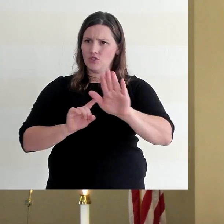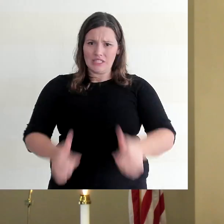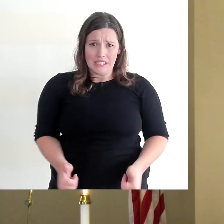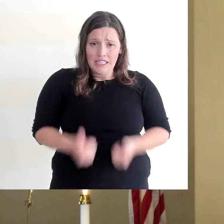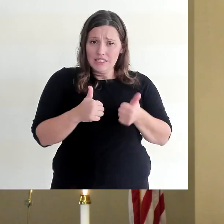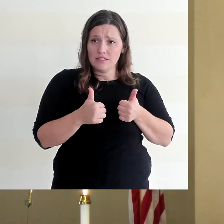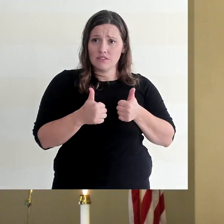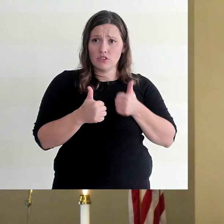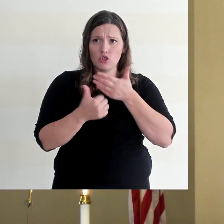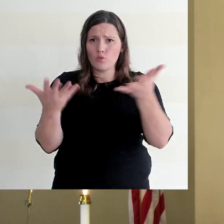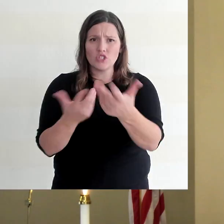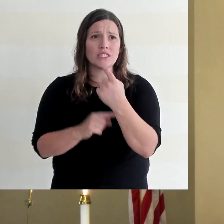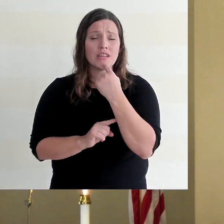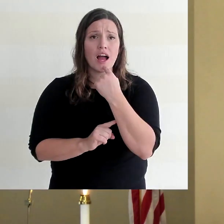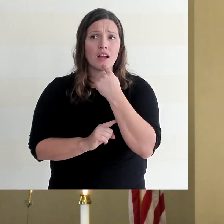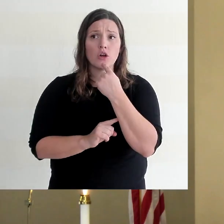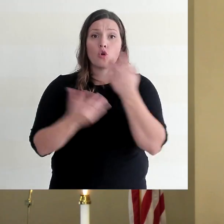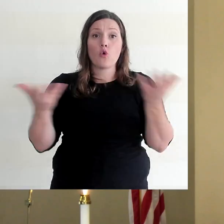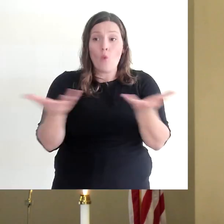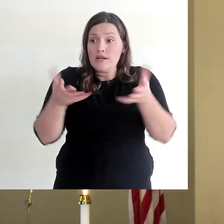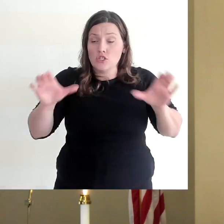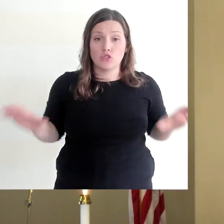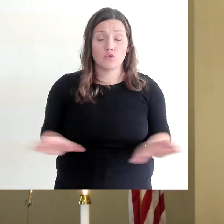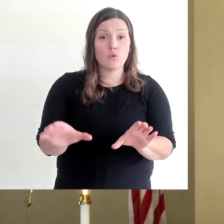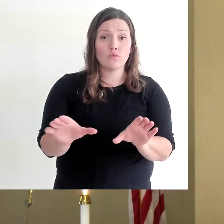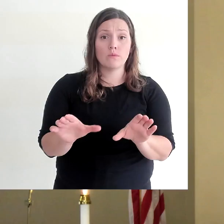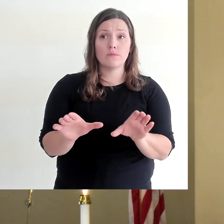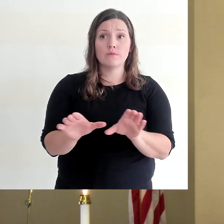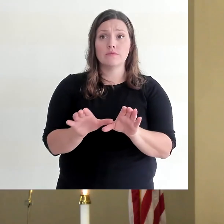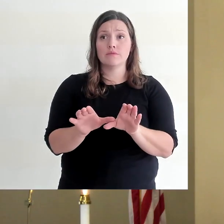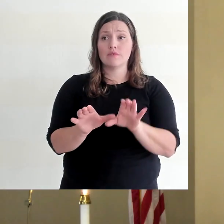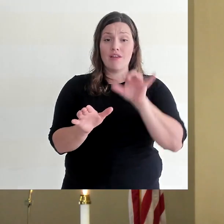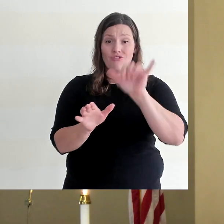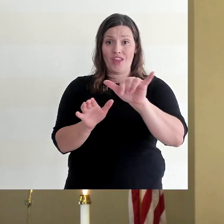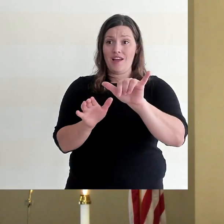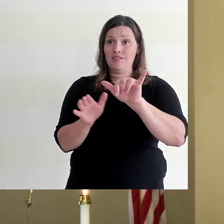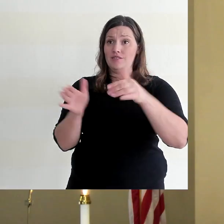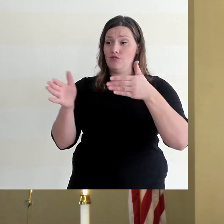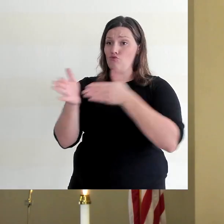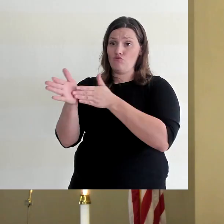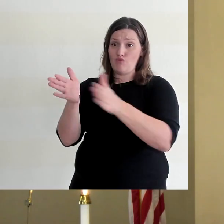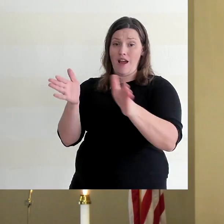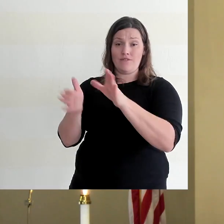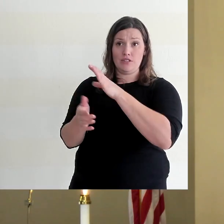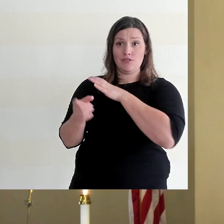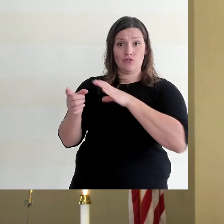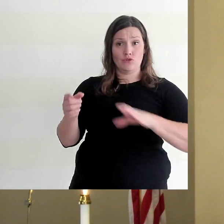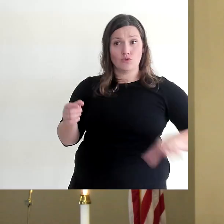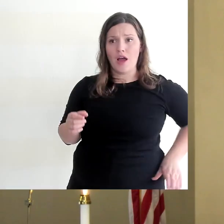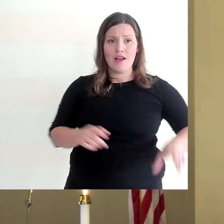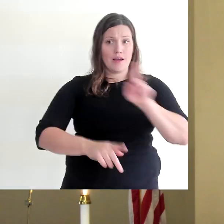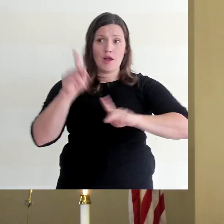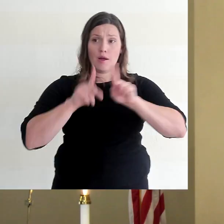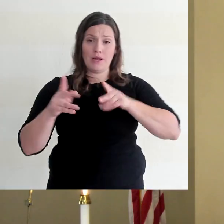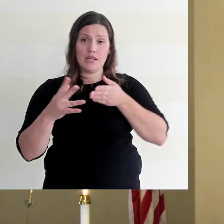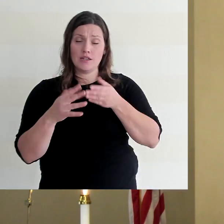life and what you say and what you do is a reflection of Christ to